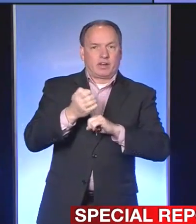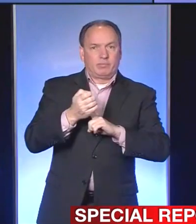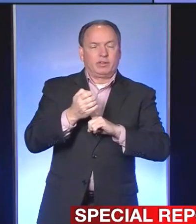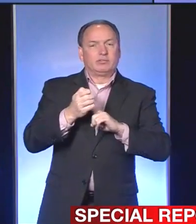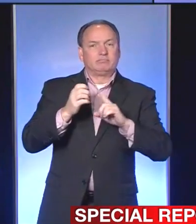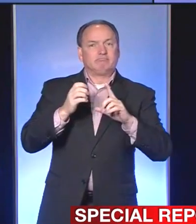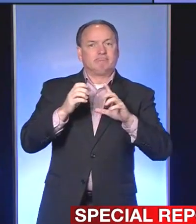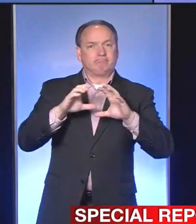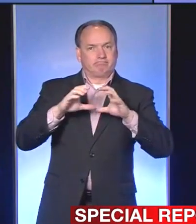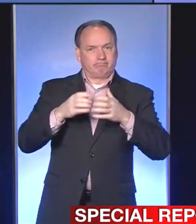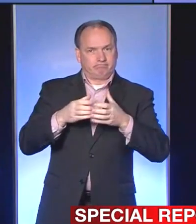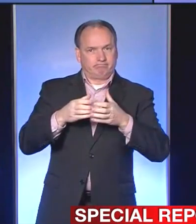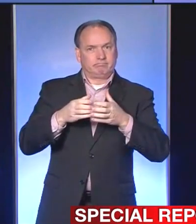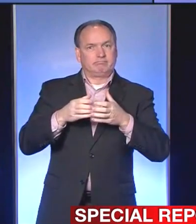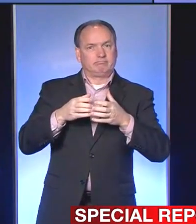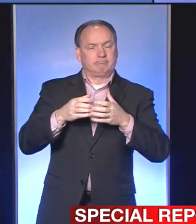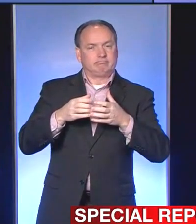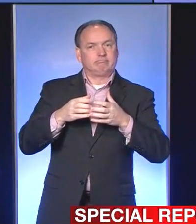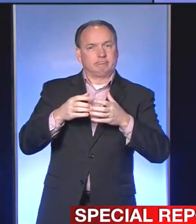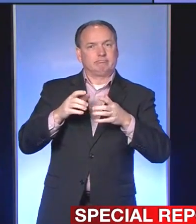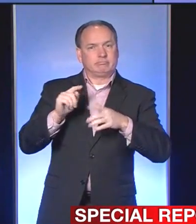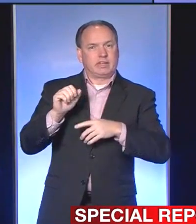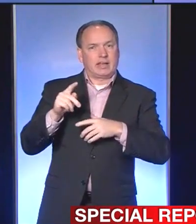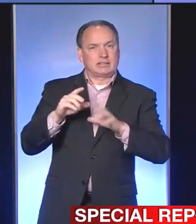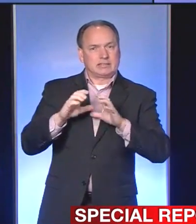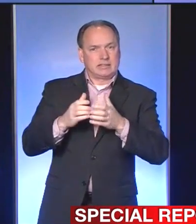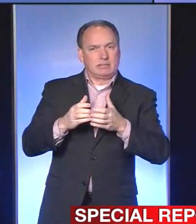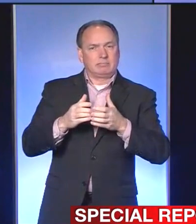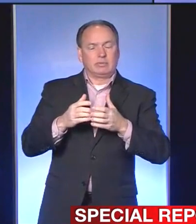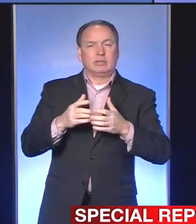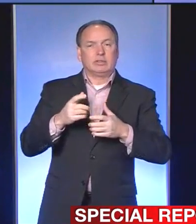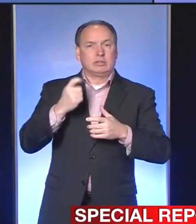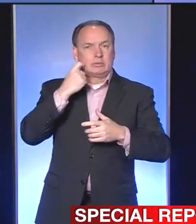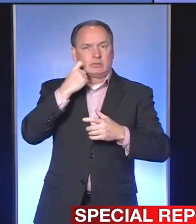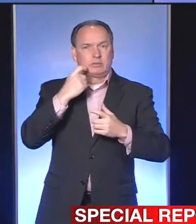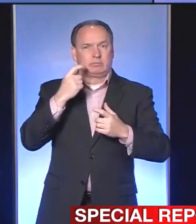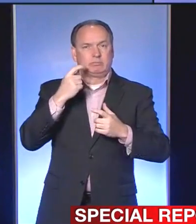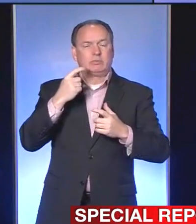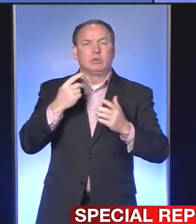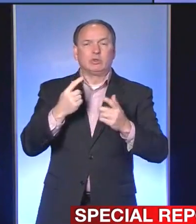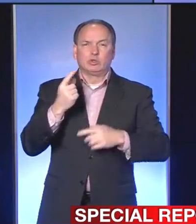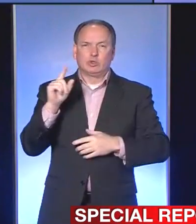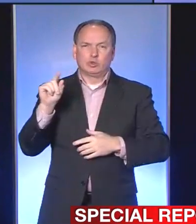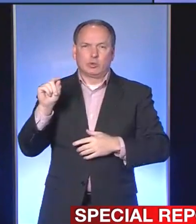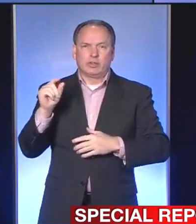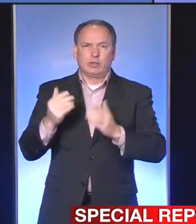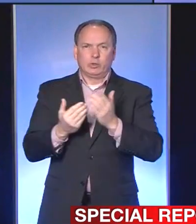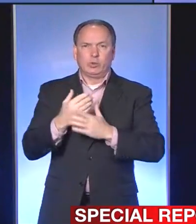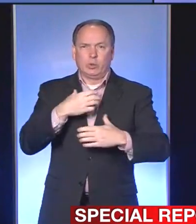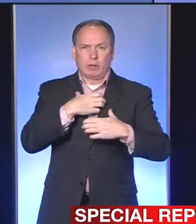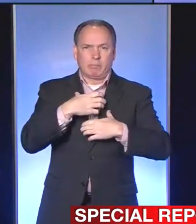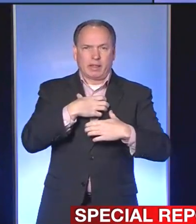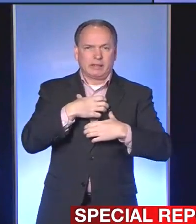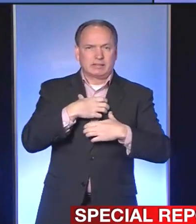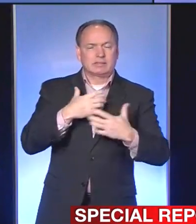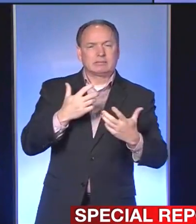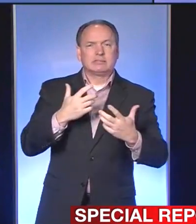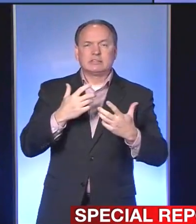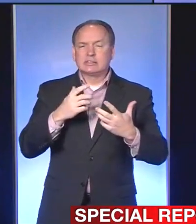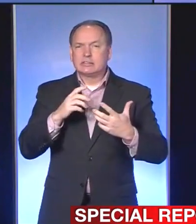team has received 20 new complaints and continues to make field inspections to help life